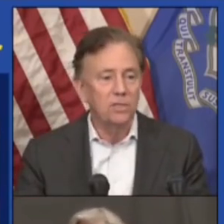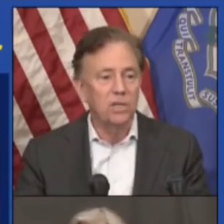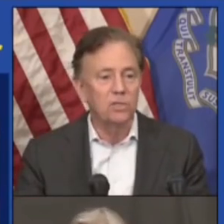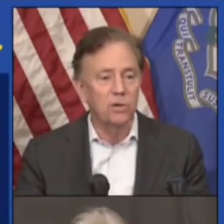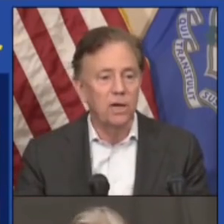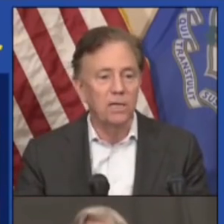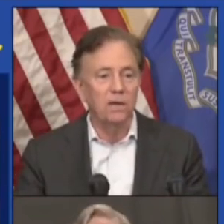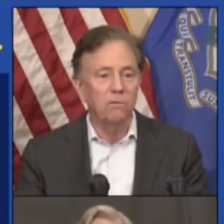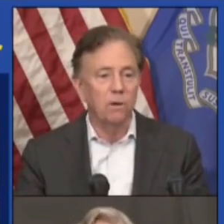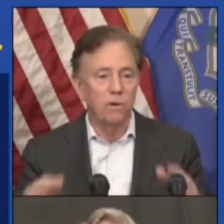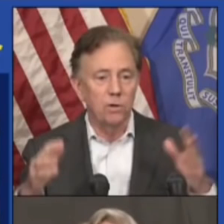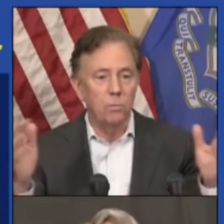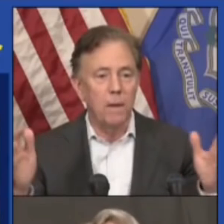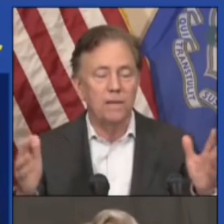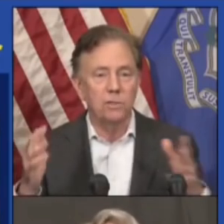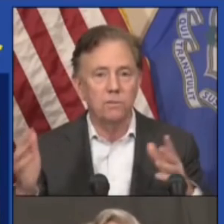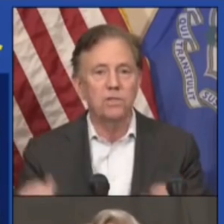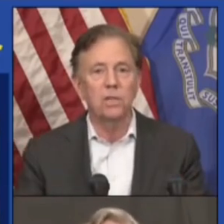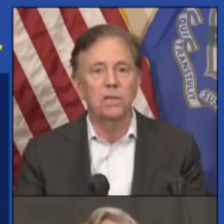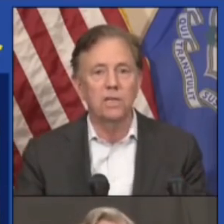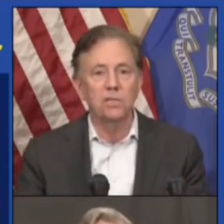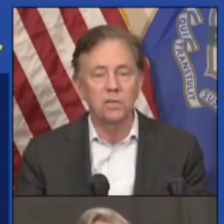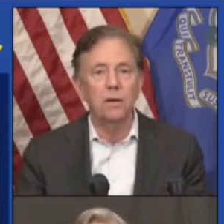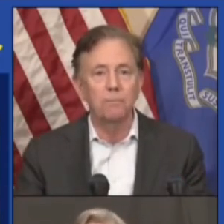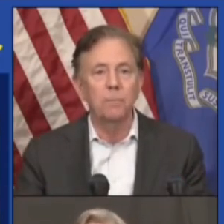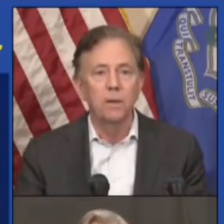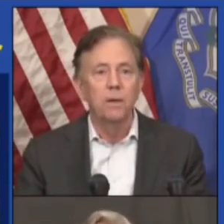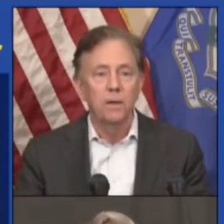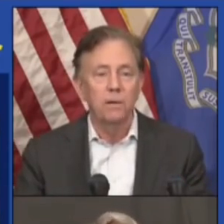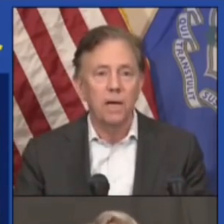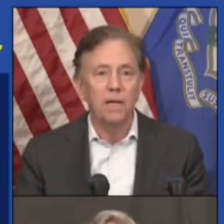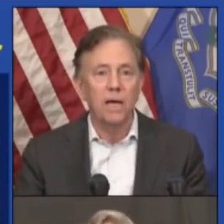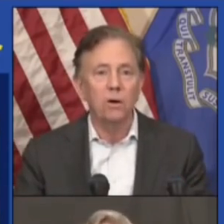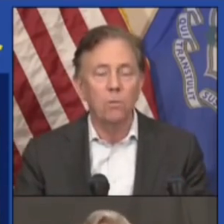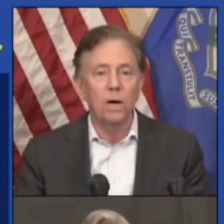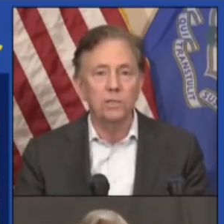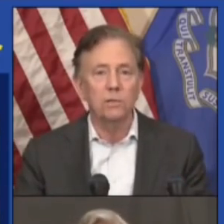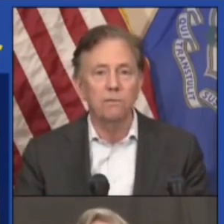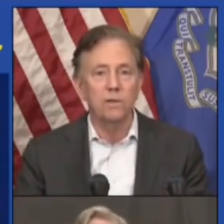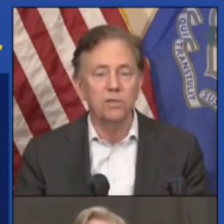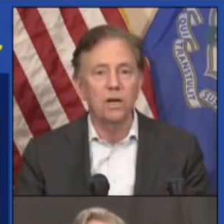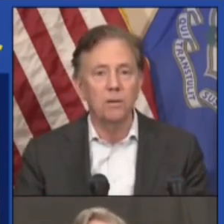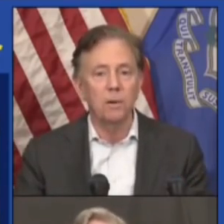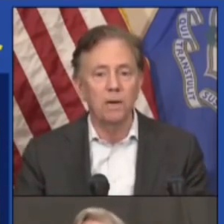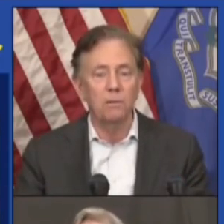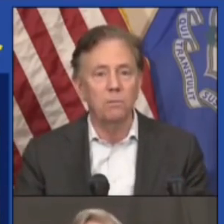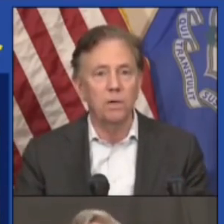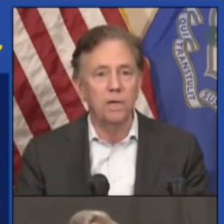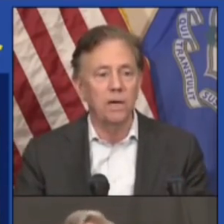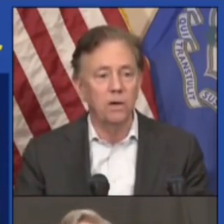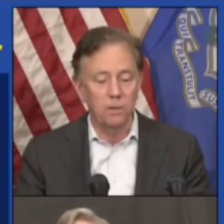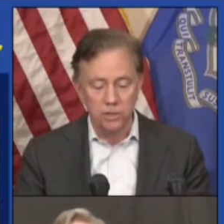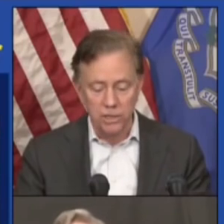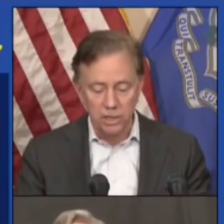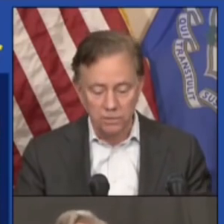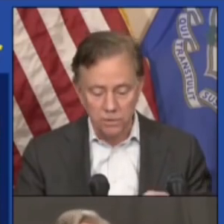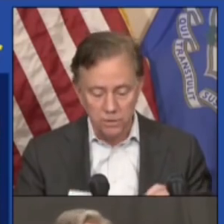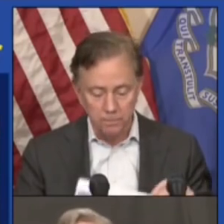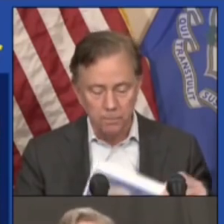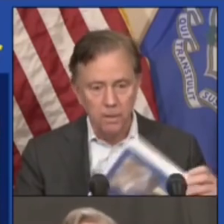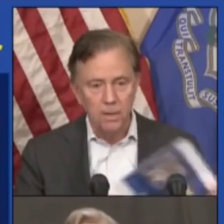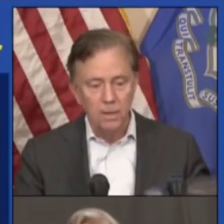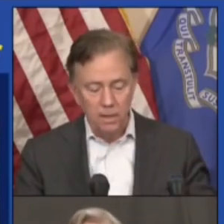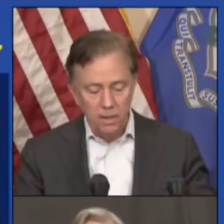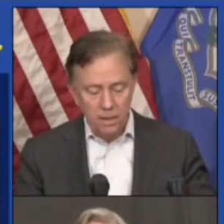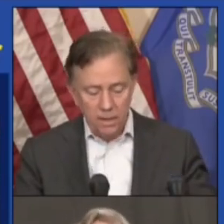And that just gives you an idea of one of our new master facilities. We're not to count on Washington for the stockpile. We're going to count on ourselves.